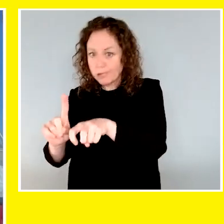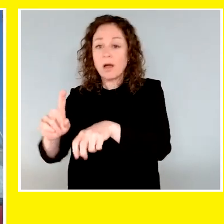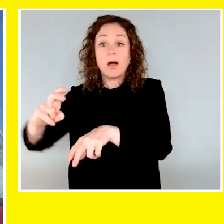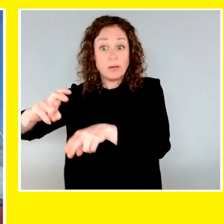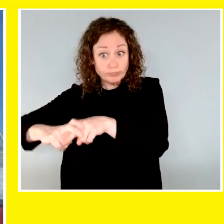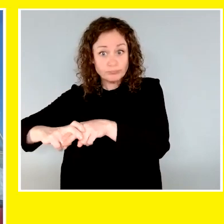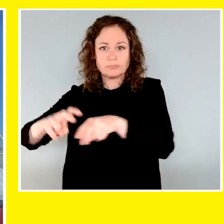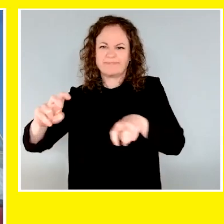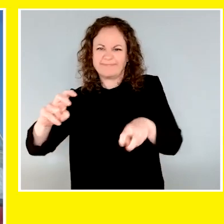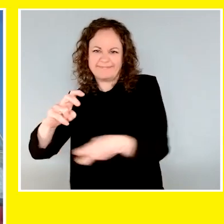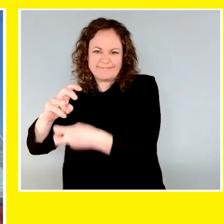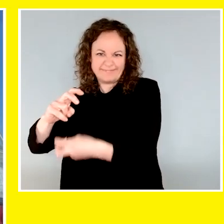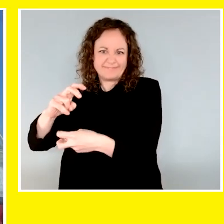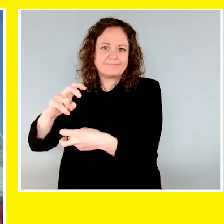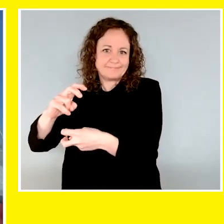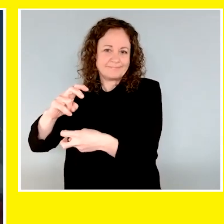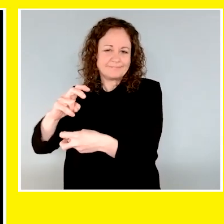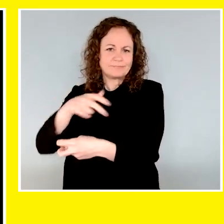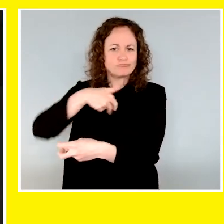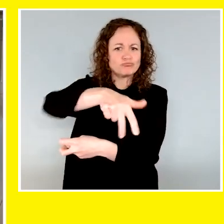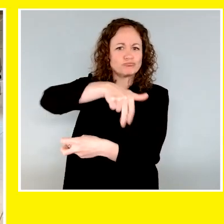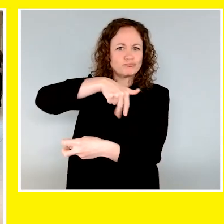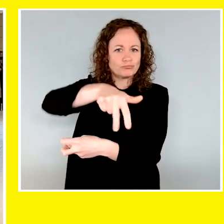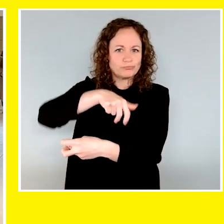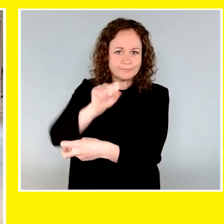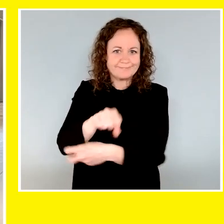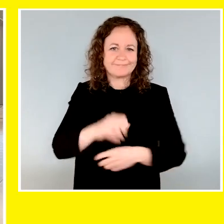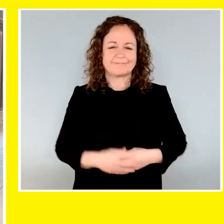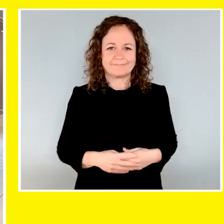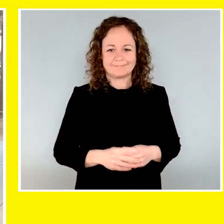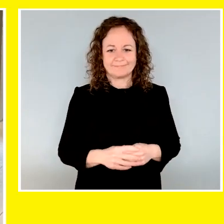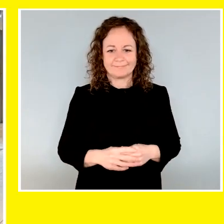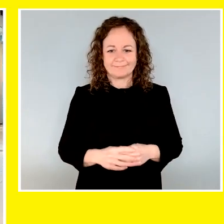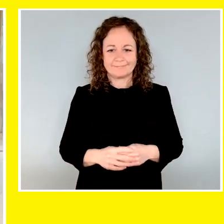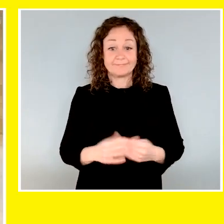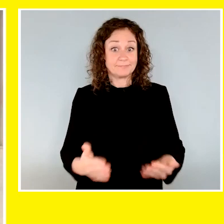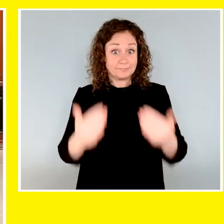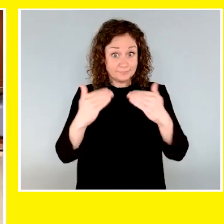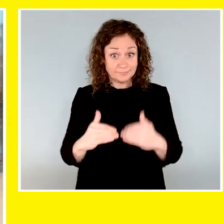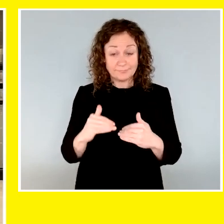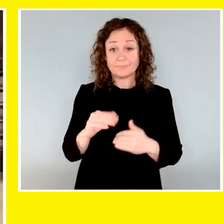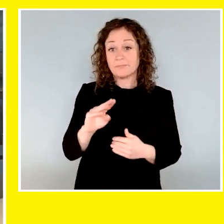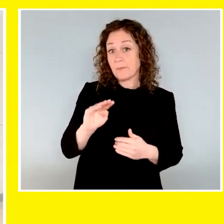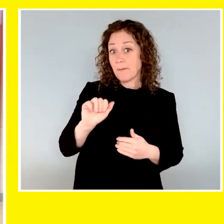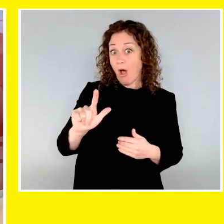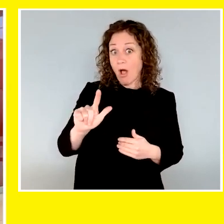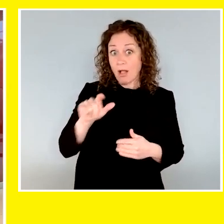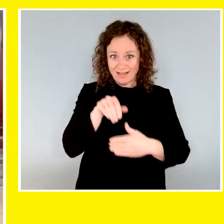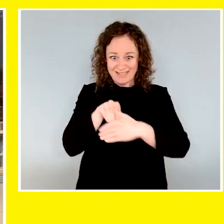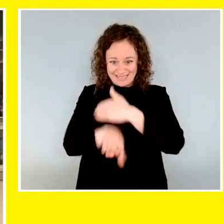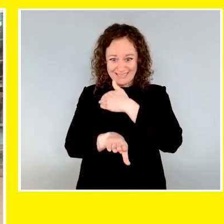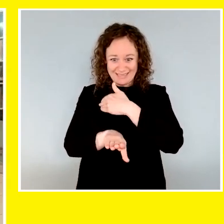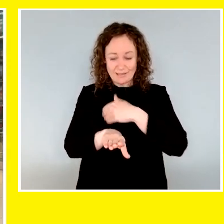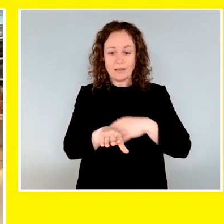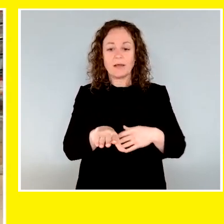wait as they exit the bus before being signaled forward. A dog and trainer enter a shopping mall. Dogs are shown how to navigate